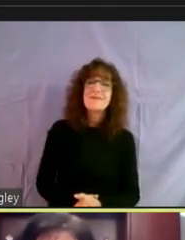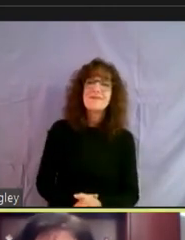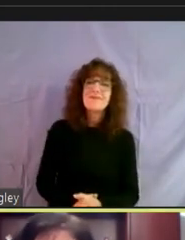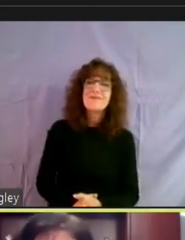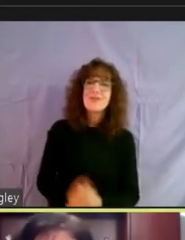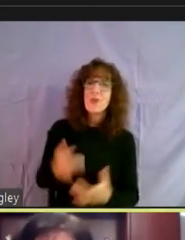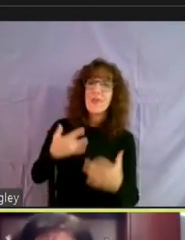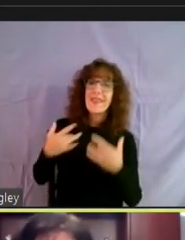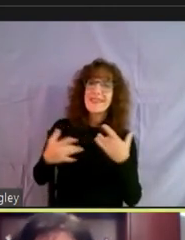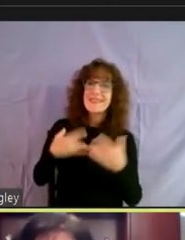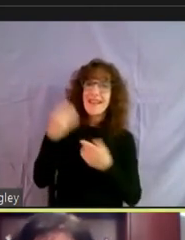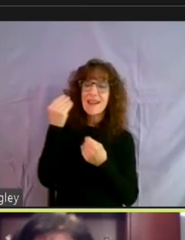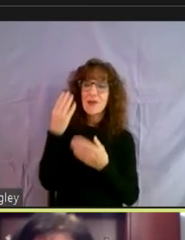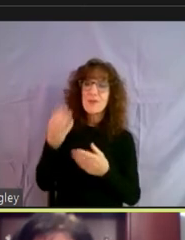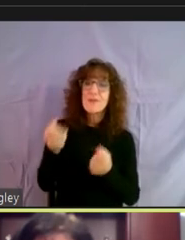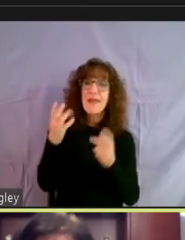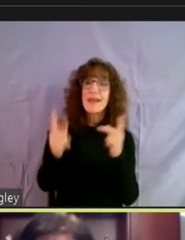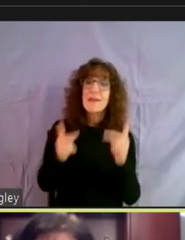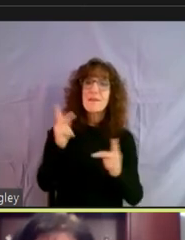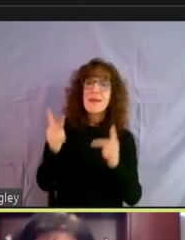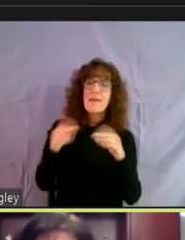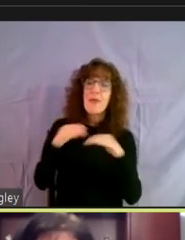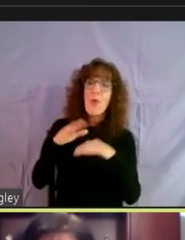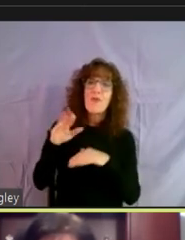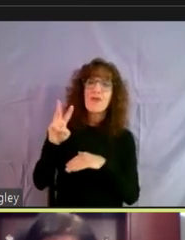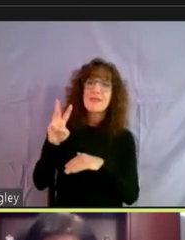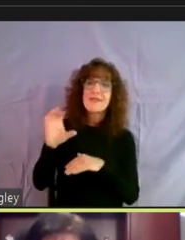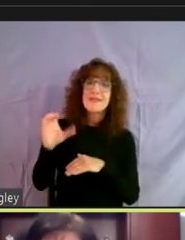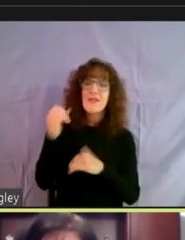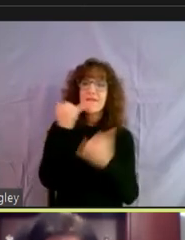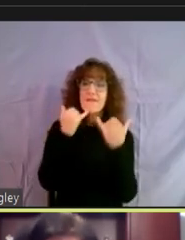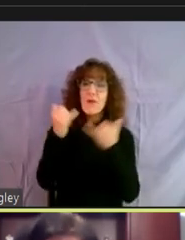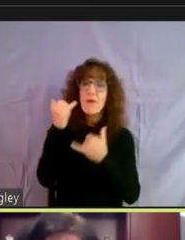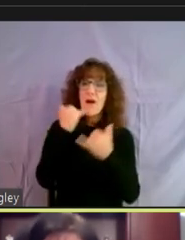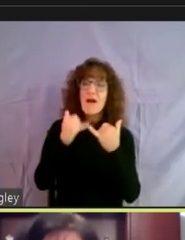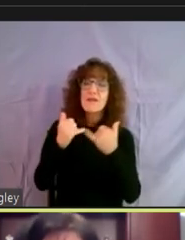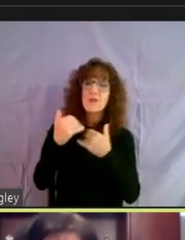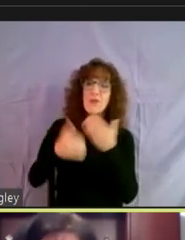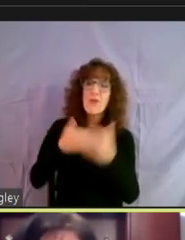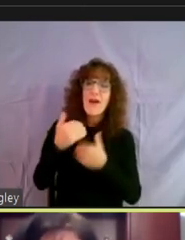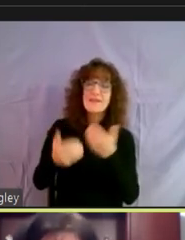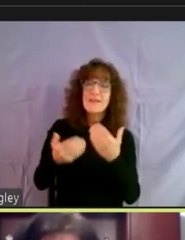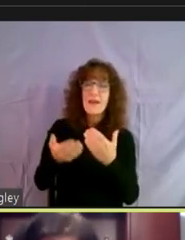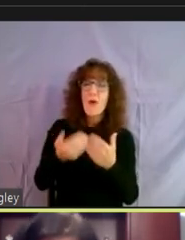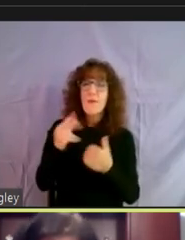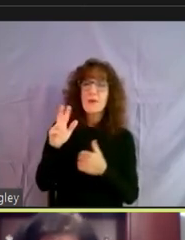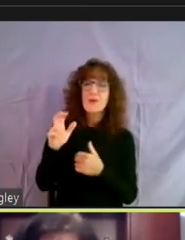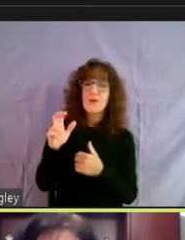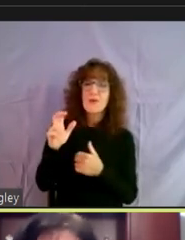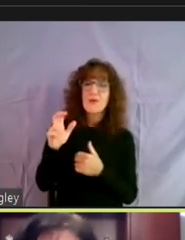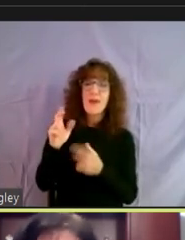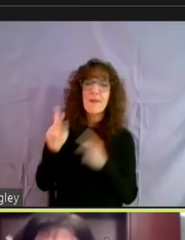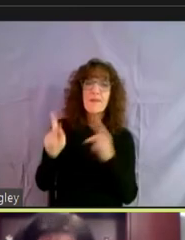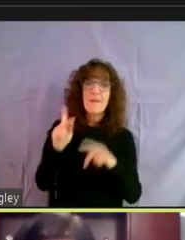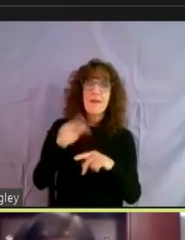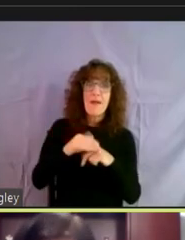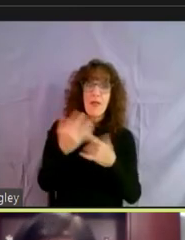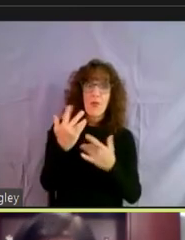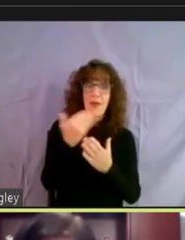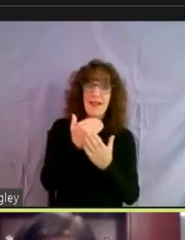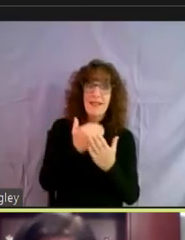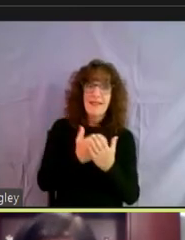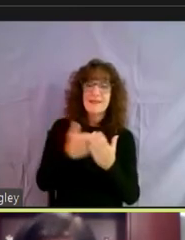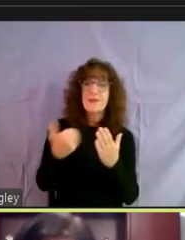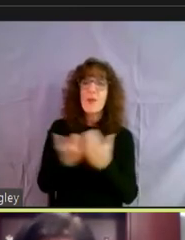the exciting news is that a lot of people, we had over 600 phone calls were processing close to 300. The other people are on a waiting list. So this new